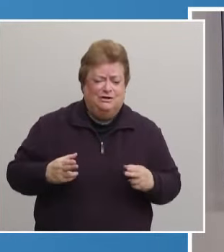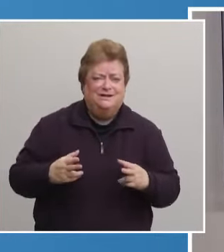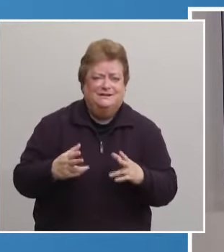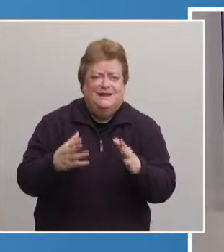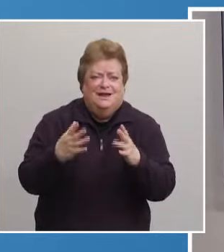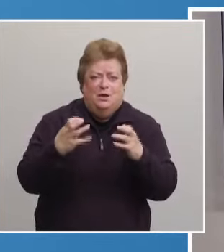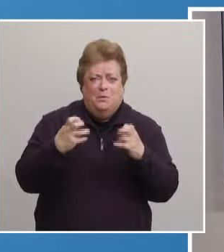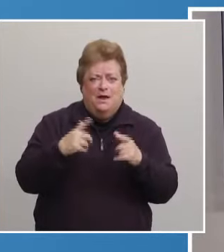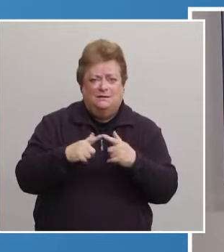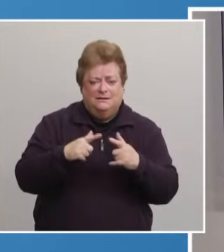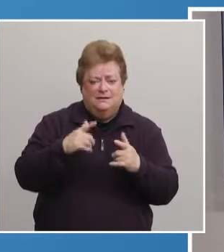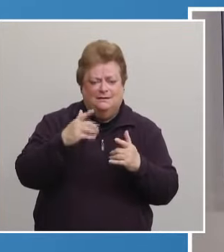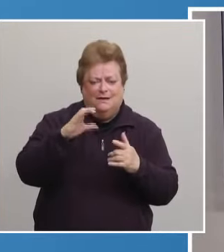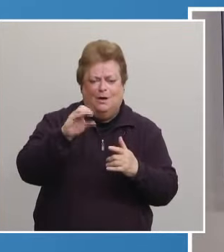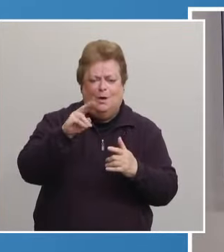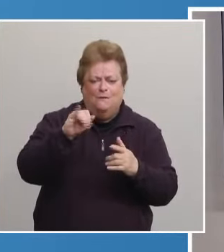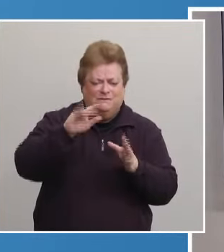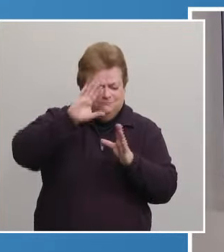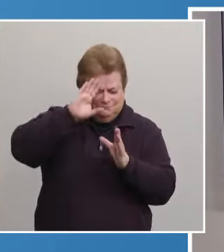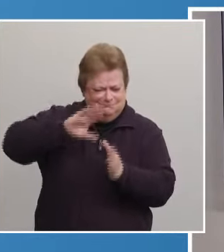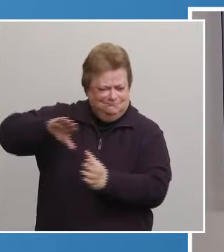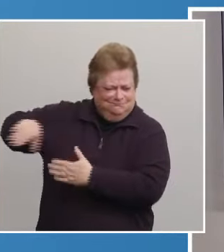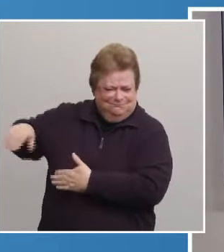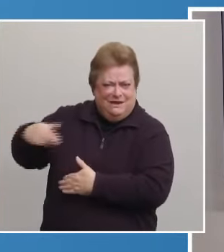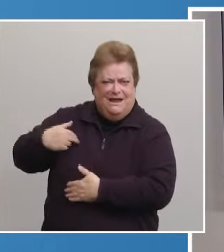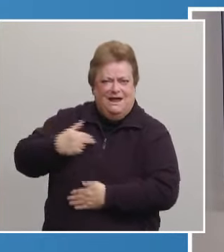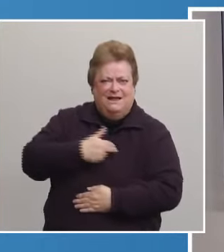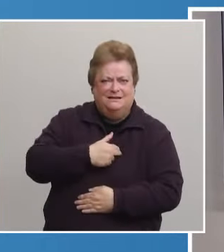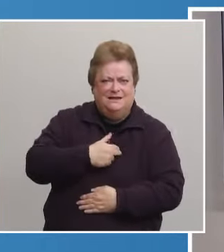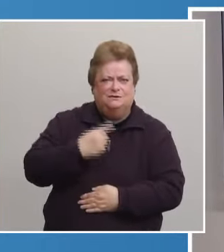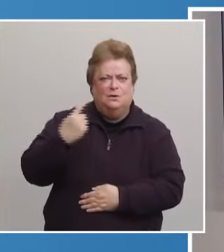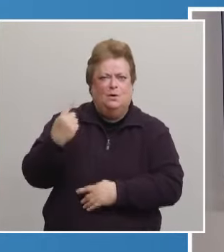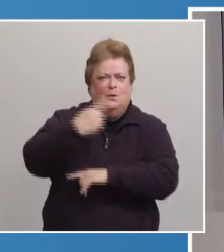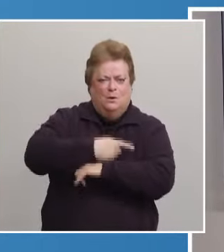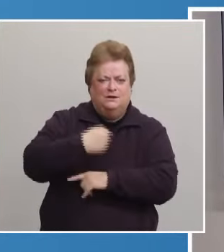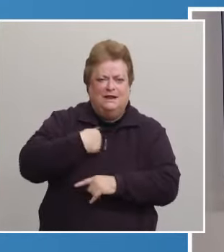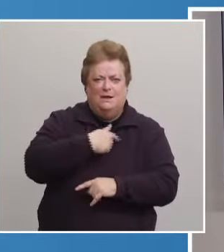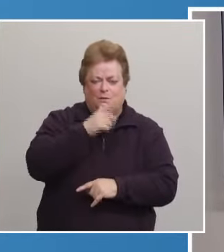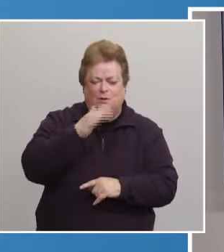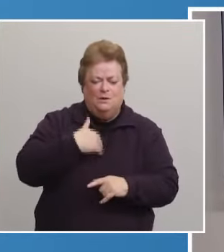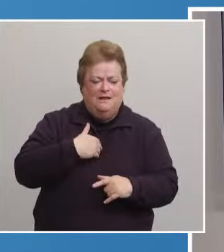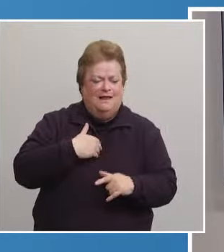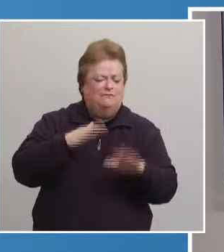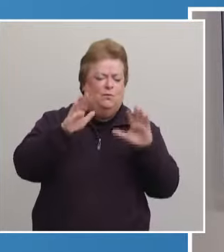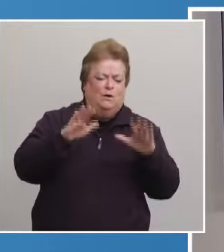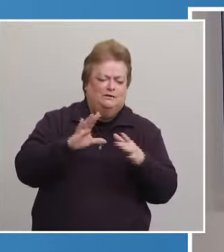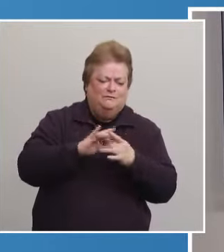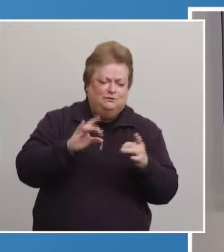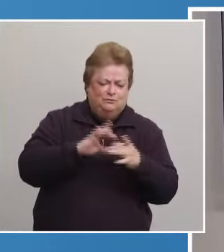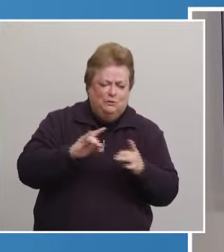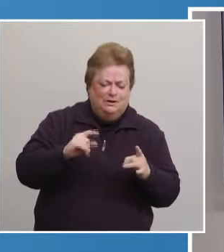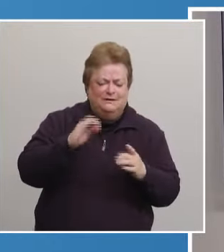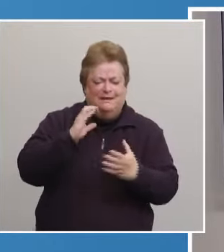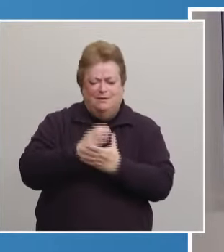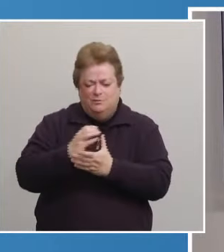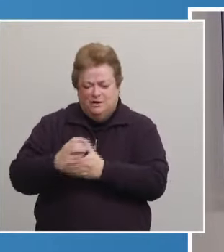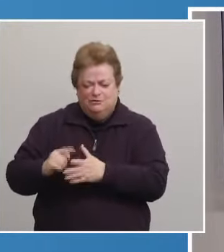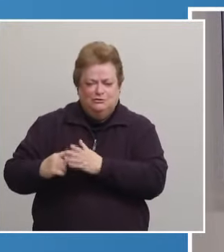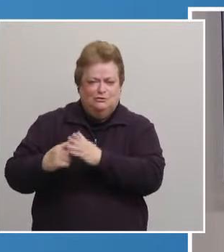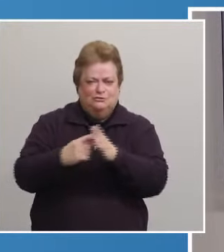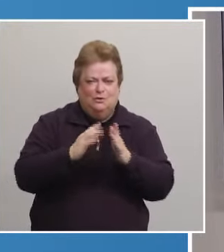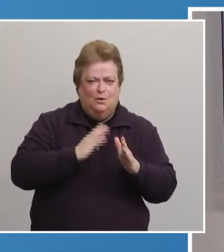this pandemic behind us. One day we all will have remarkable stories to tell and pictures to show our grandchildren